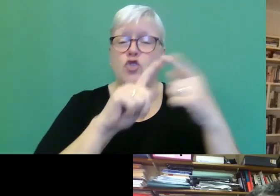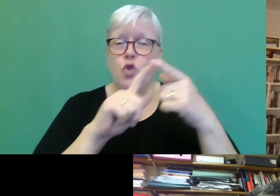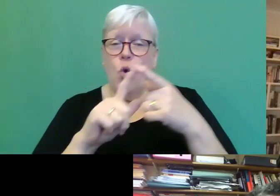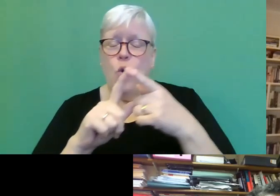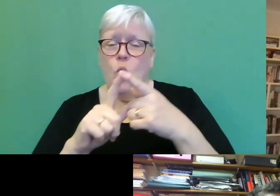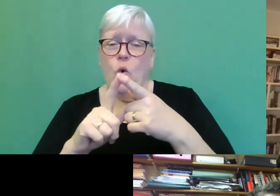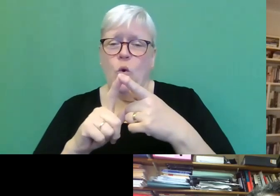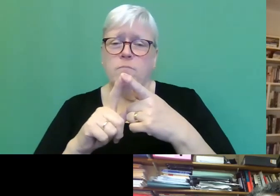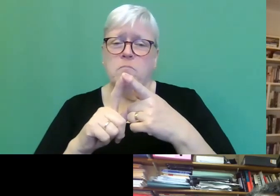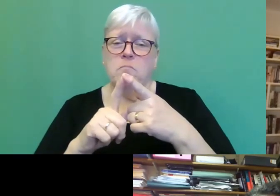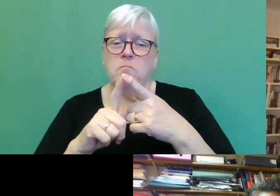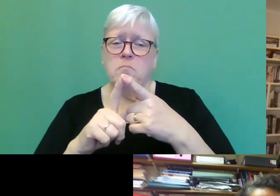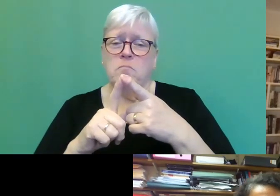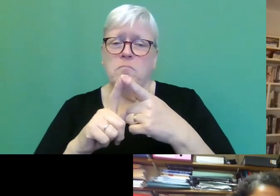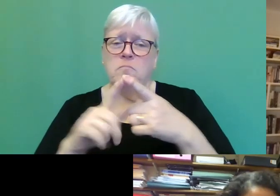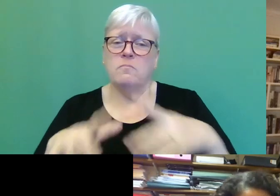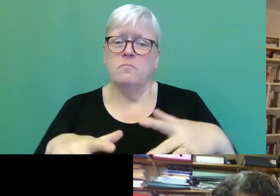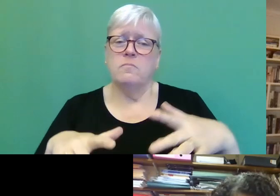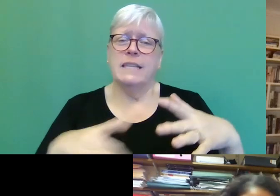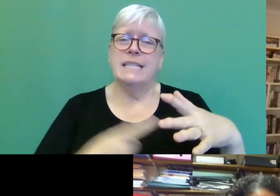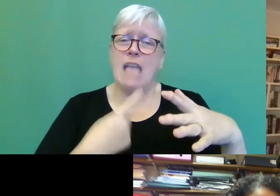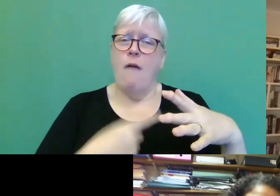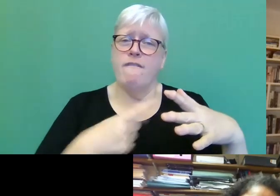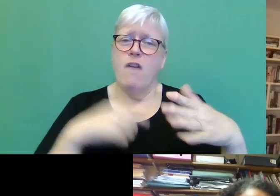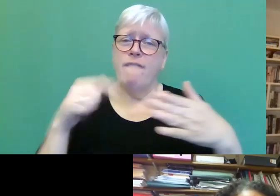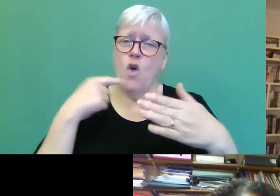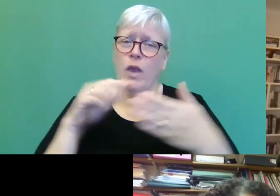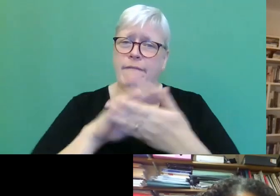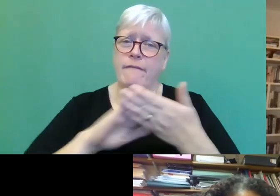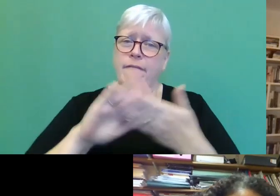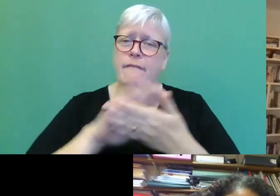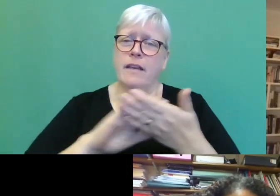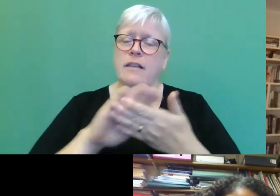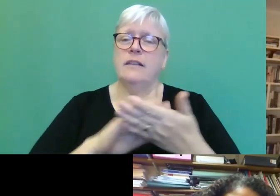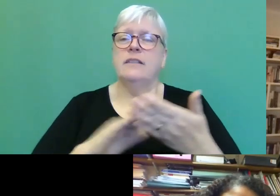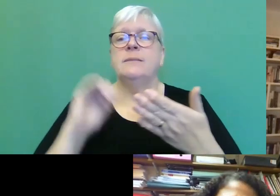as well. I found that process really interesting. So, hmm,